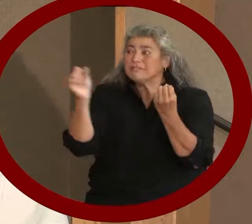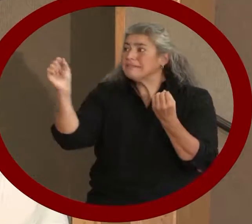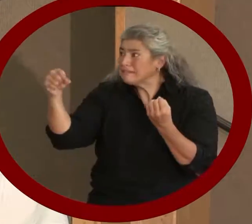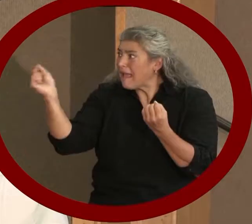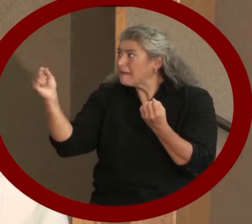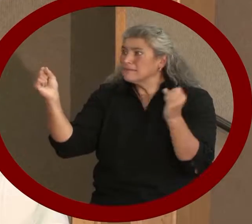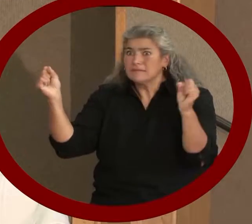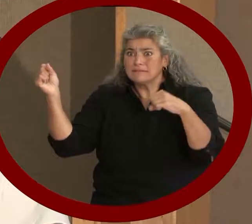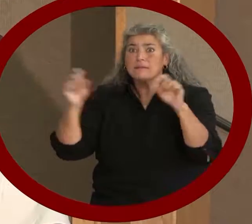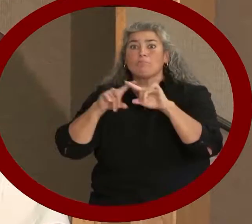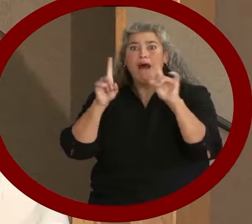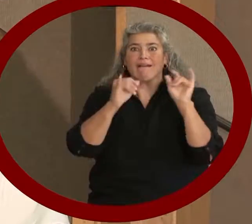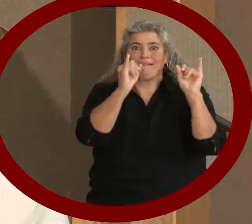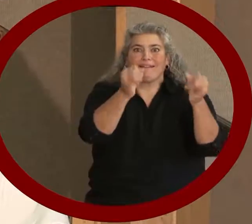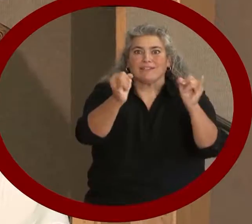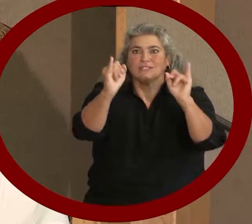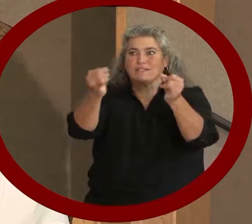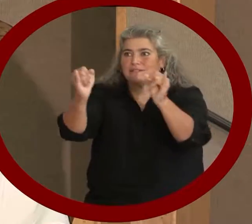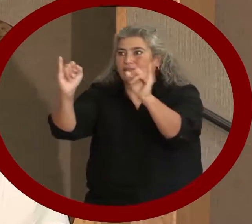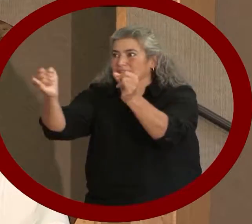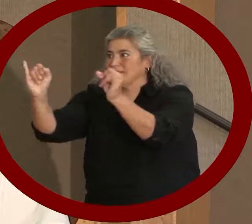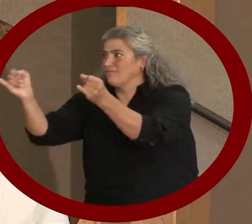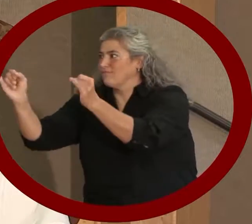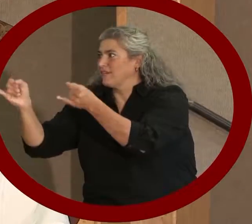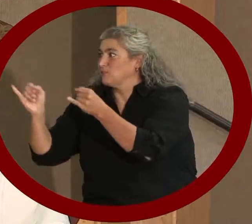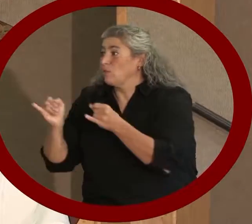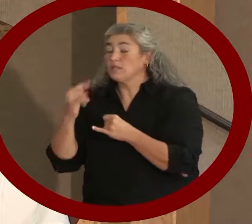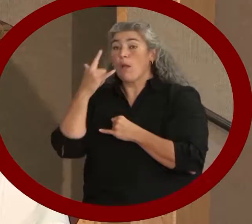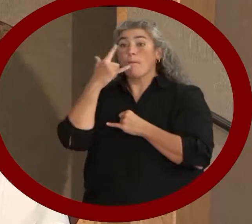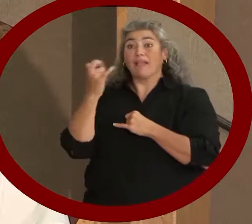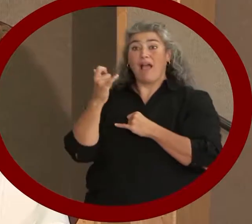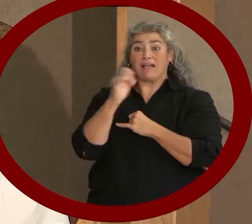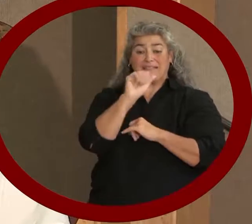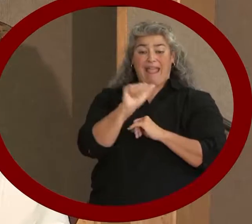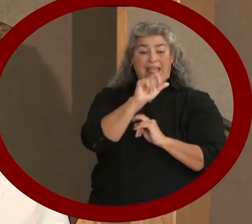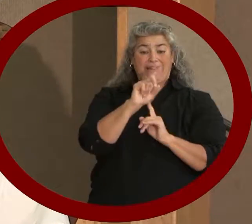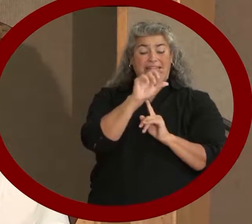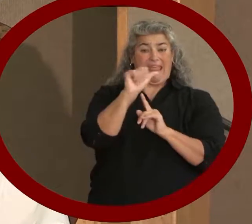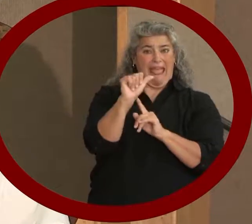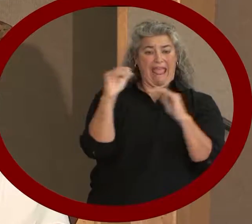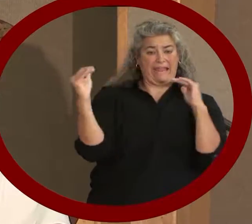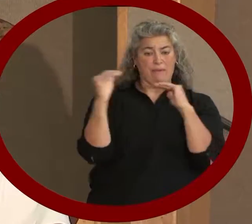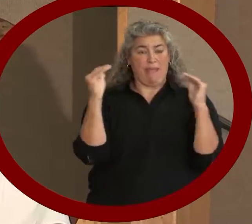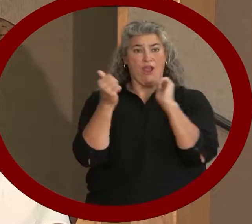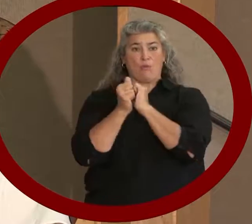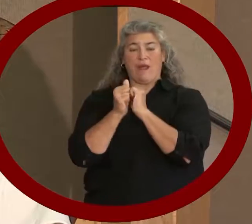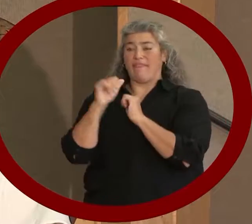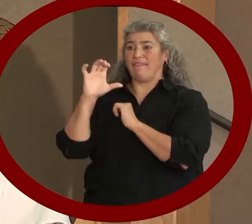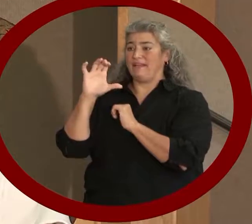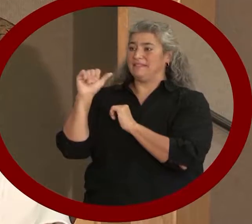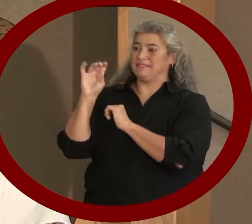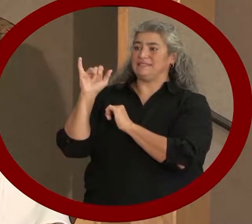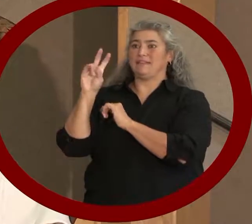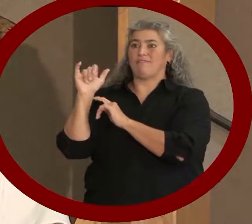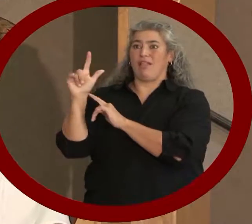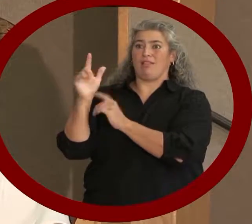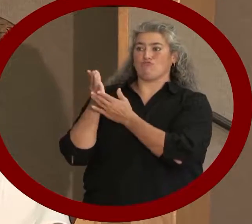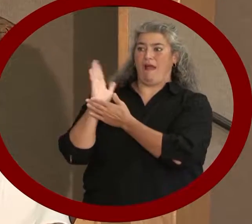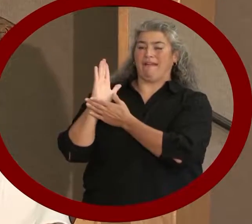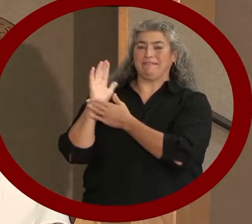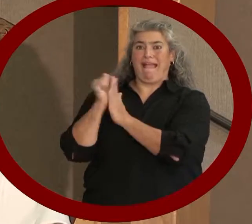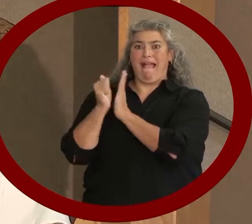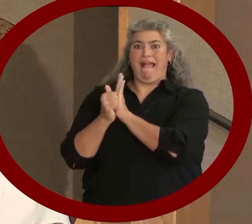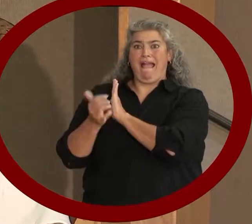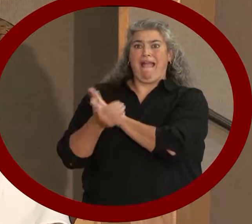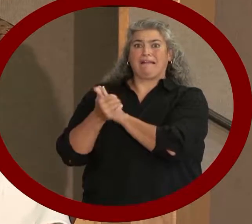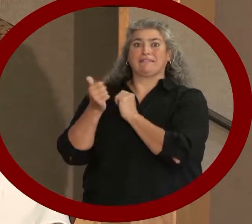Because the ADA is compared to the Civil Rights Act of 1964, I'd like